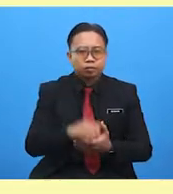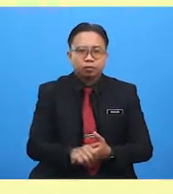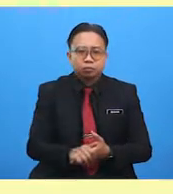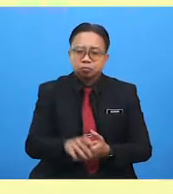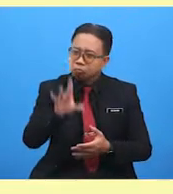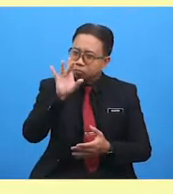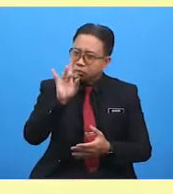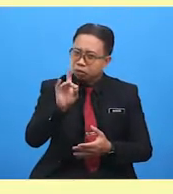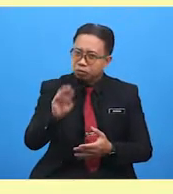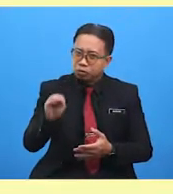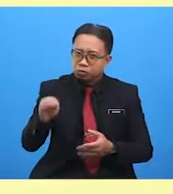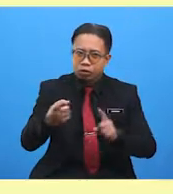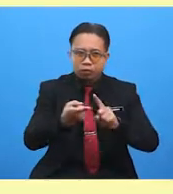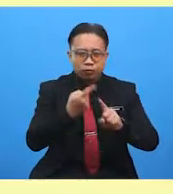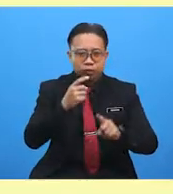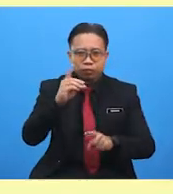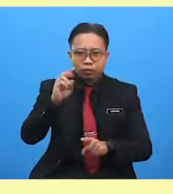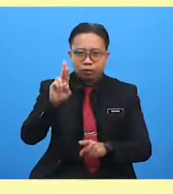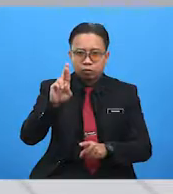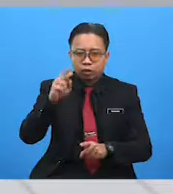student from Durham.